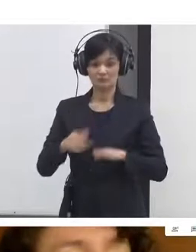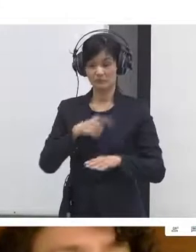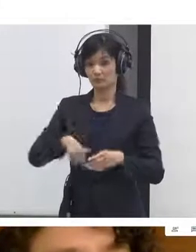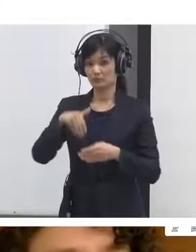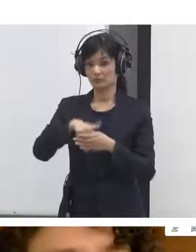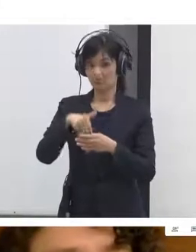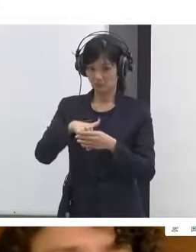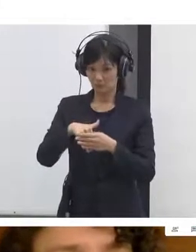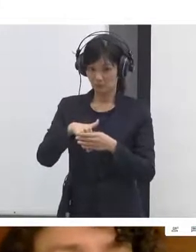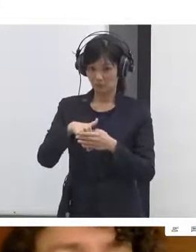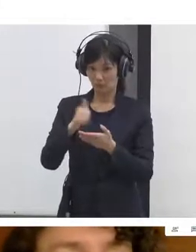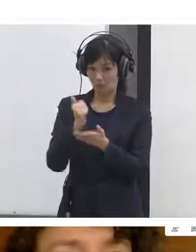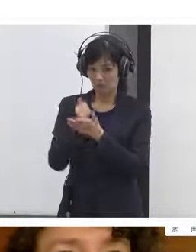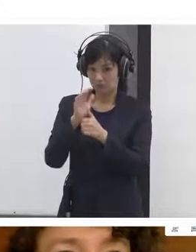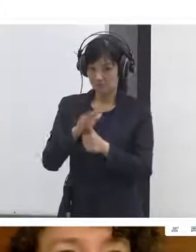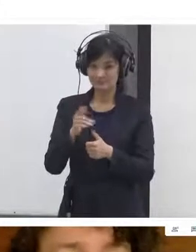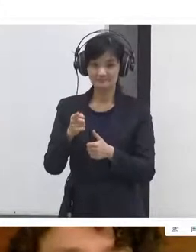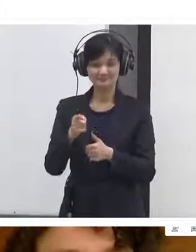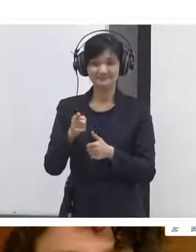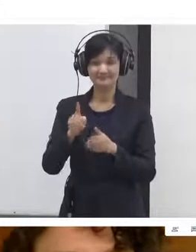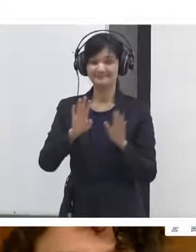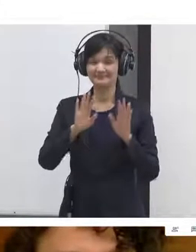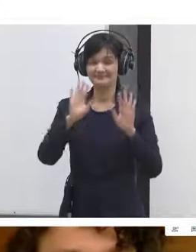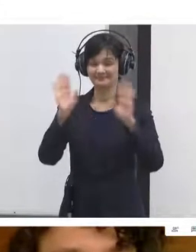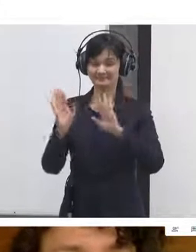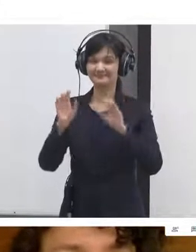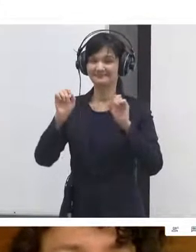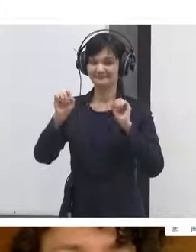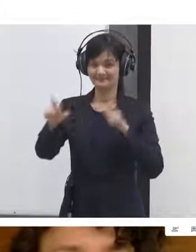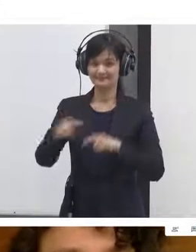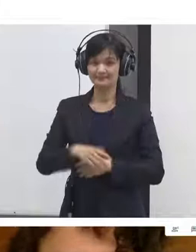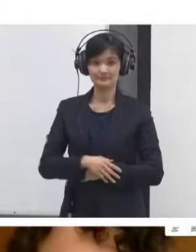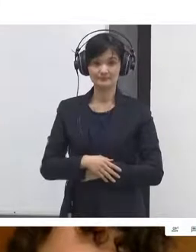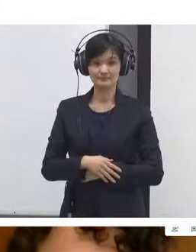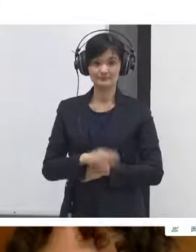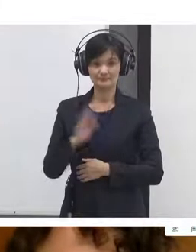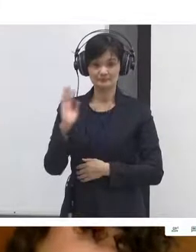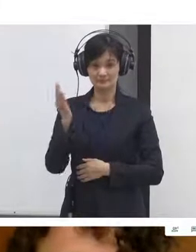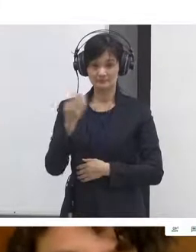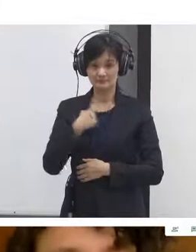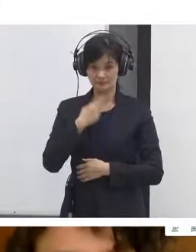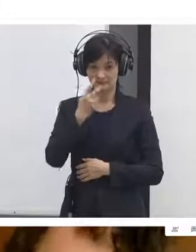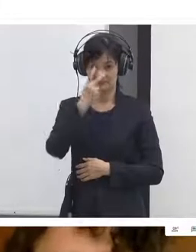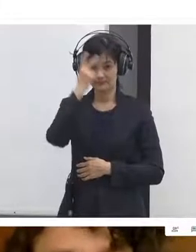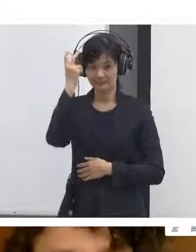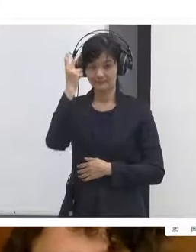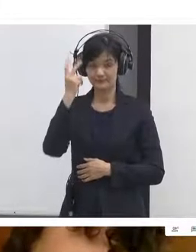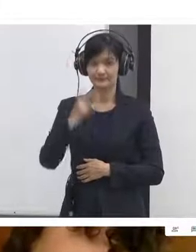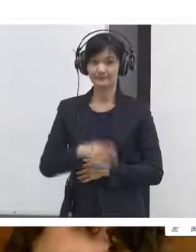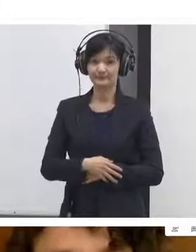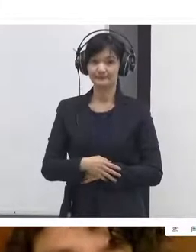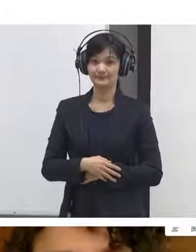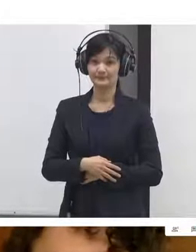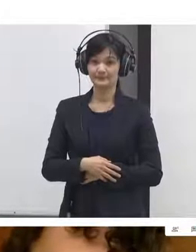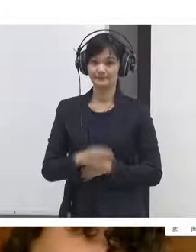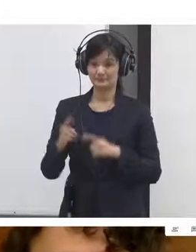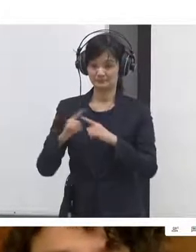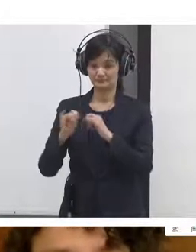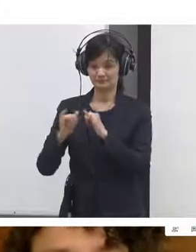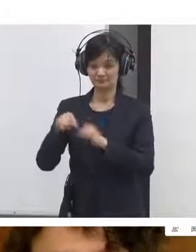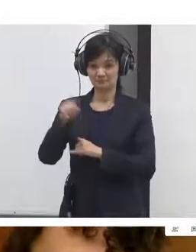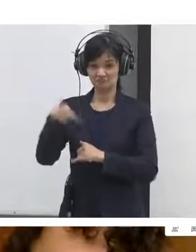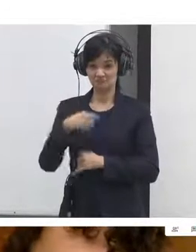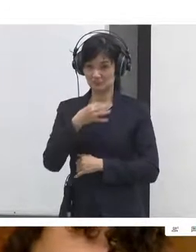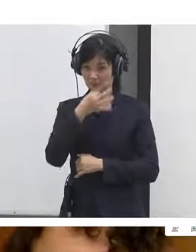people are scared of scared of but also hungry to